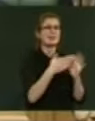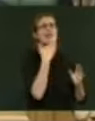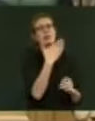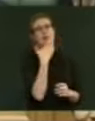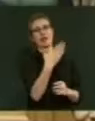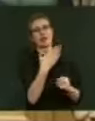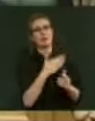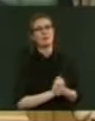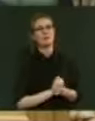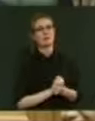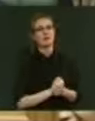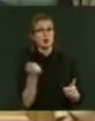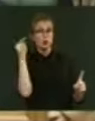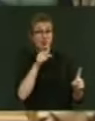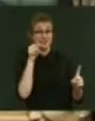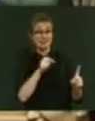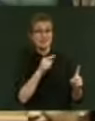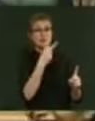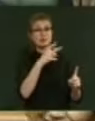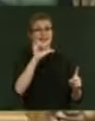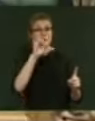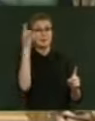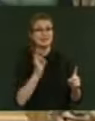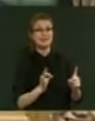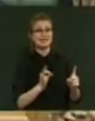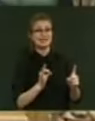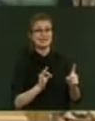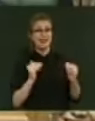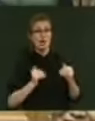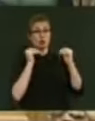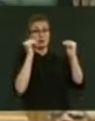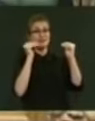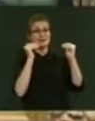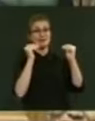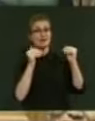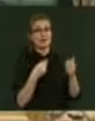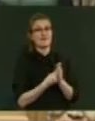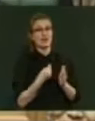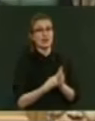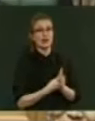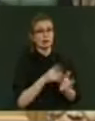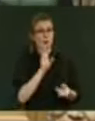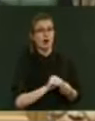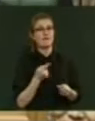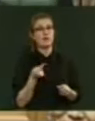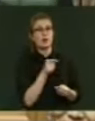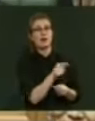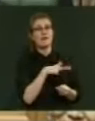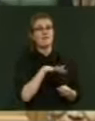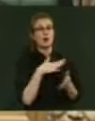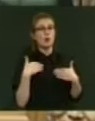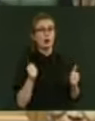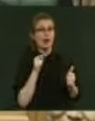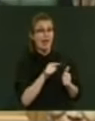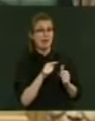thank you. This is a 29 per cent increase in the current funding for whānau ora, and while this revolutionary approach to working with